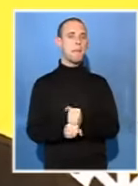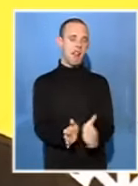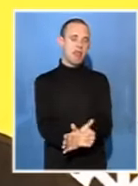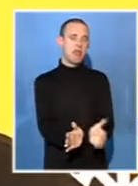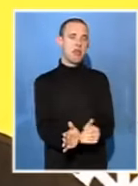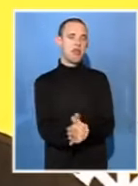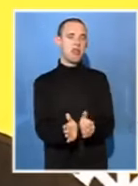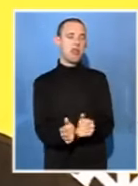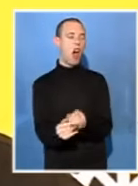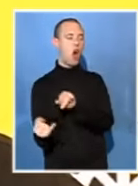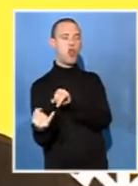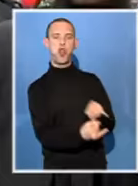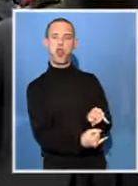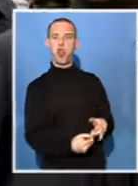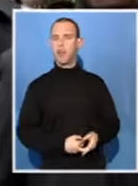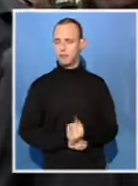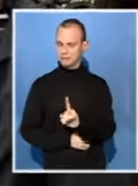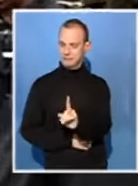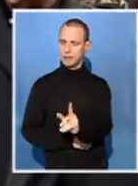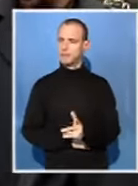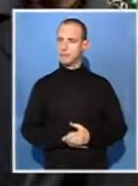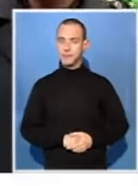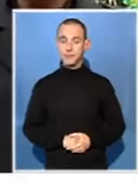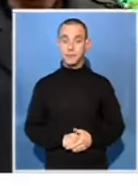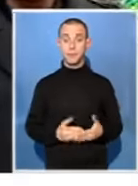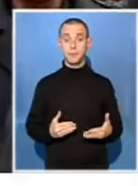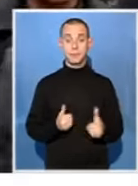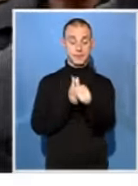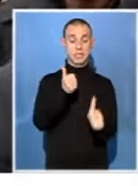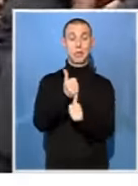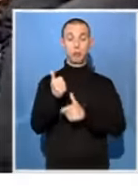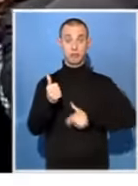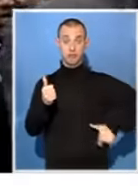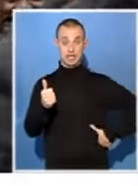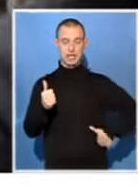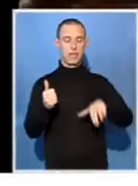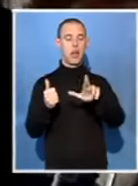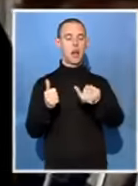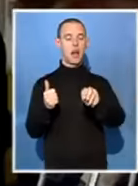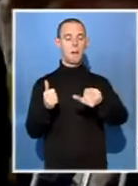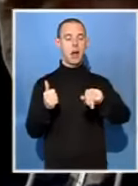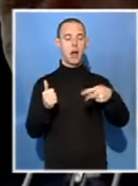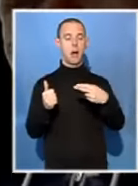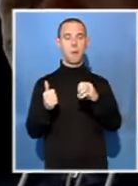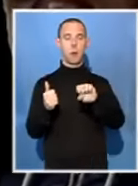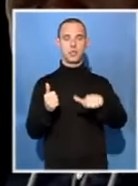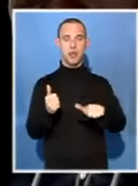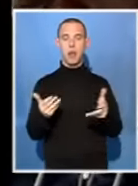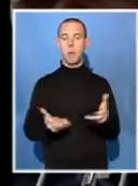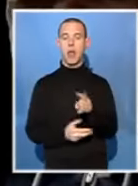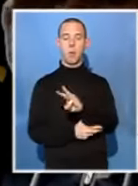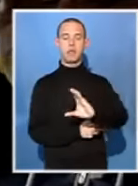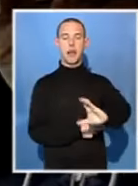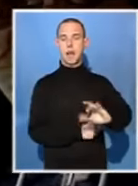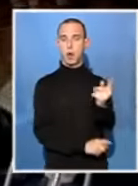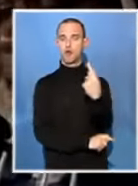to pull using his name. The party's deputy president was in the Western Cape today. He visited